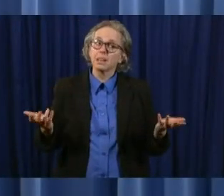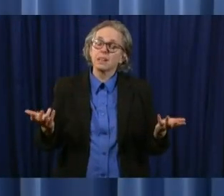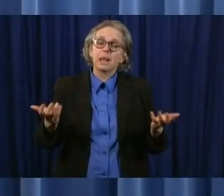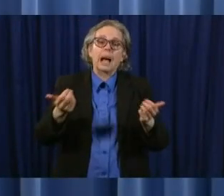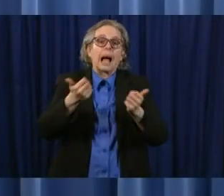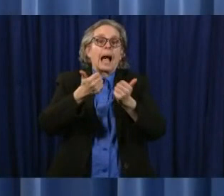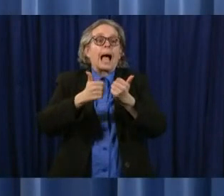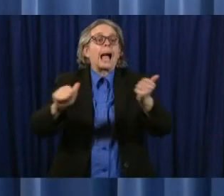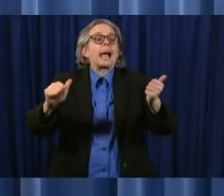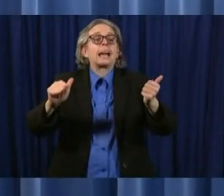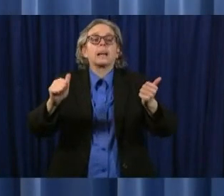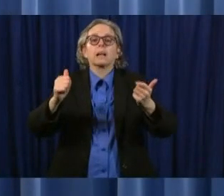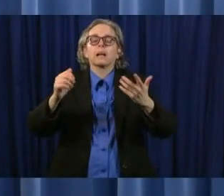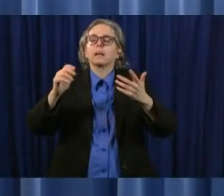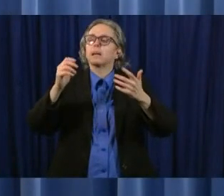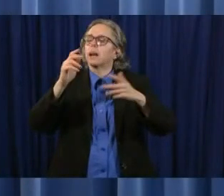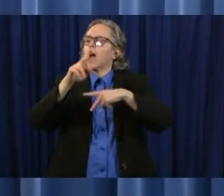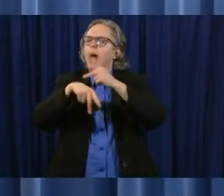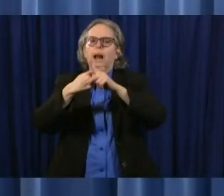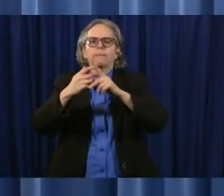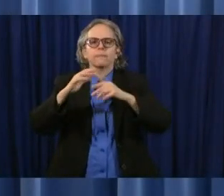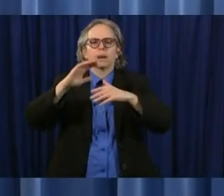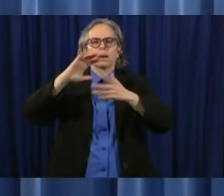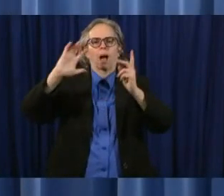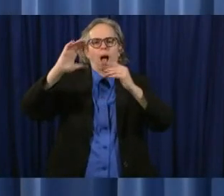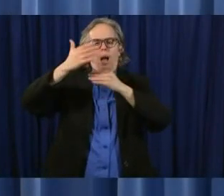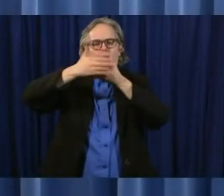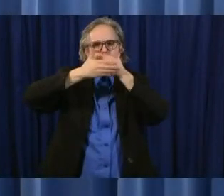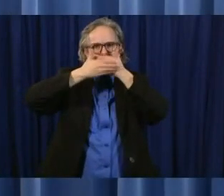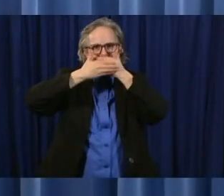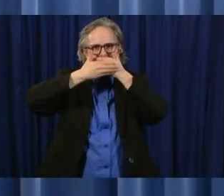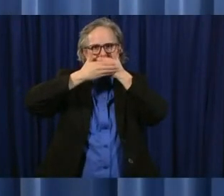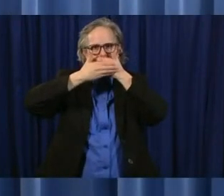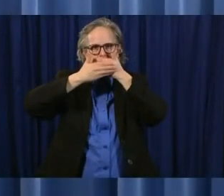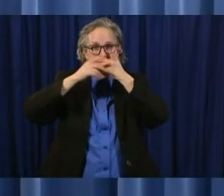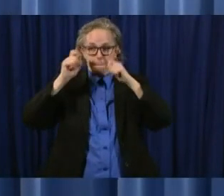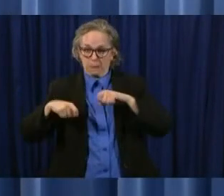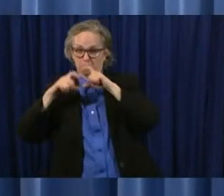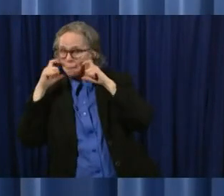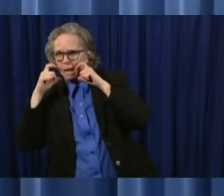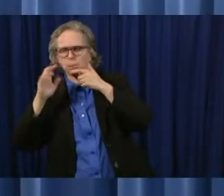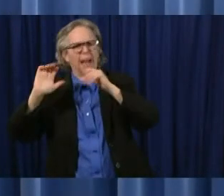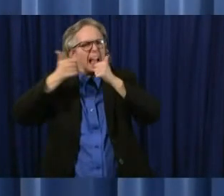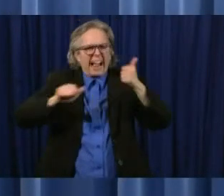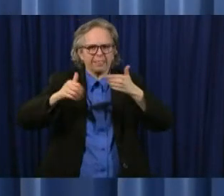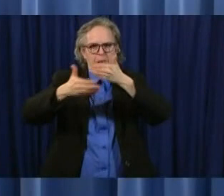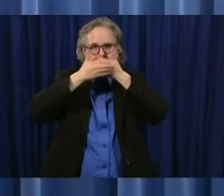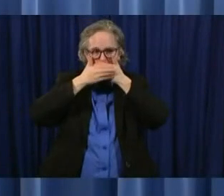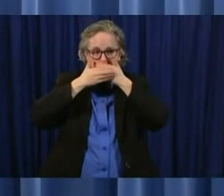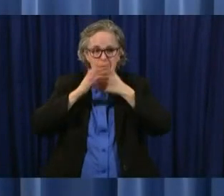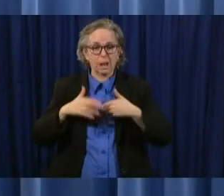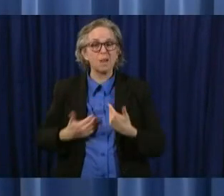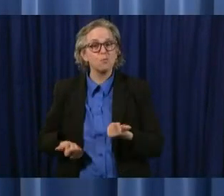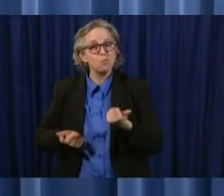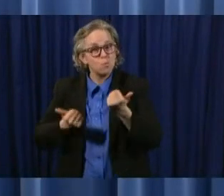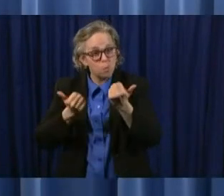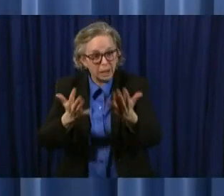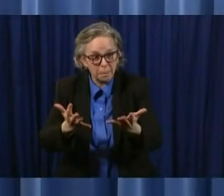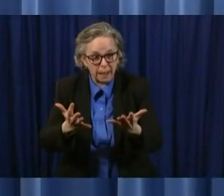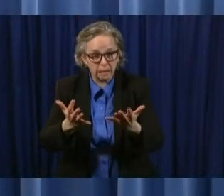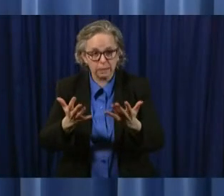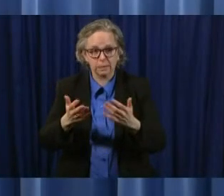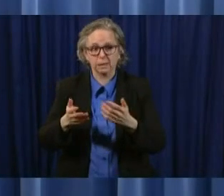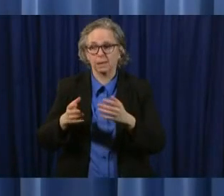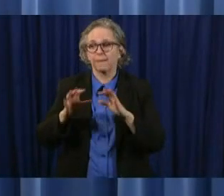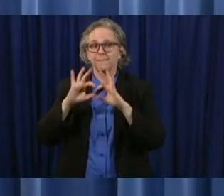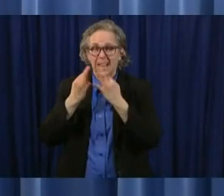of facial facial covering i've recommended to the members of my family um ask them to do the same thing because i think it